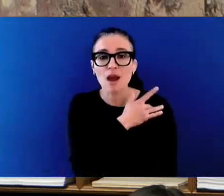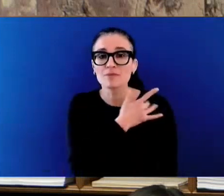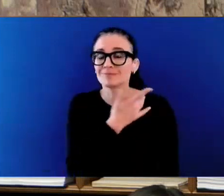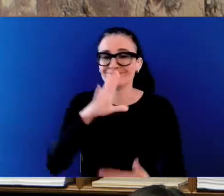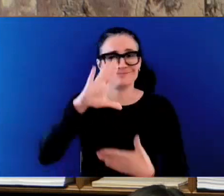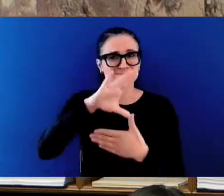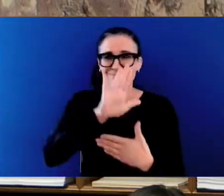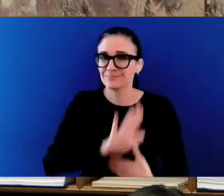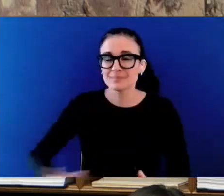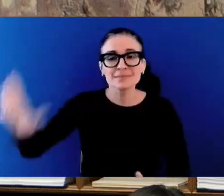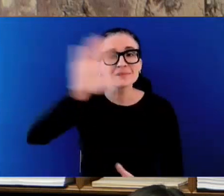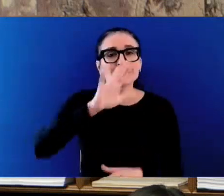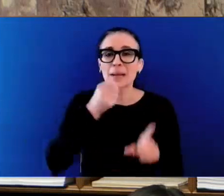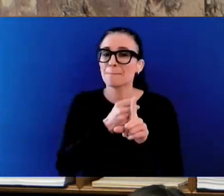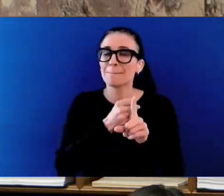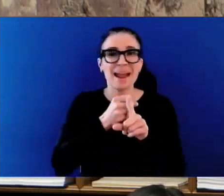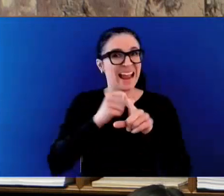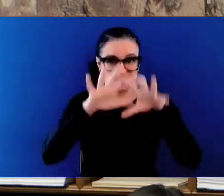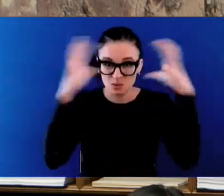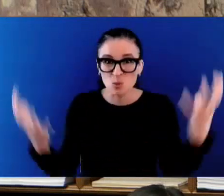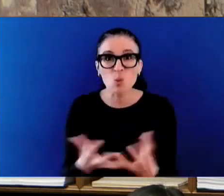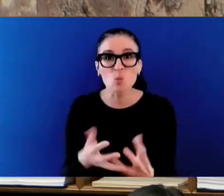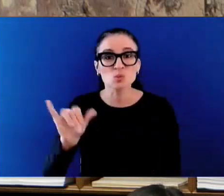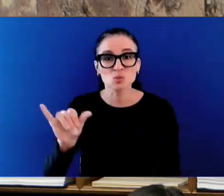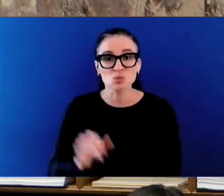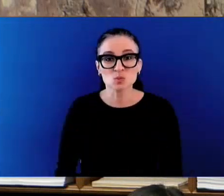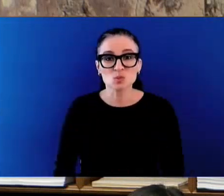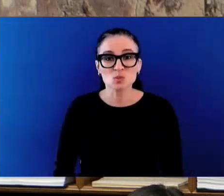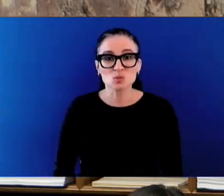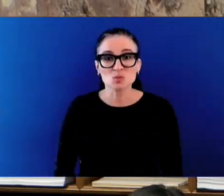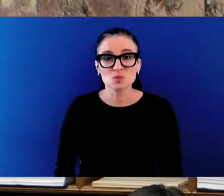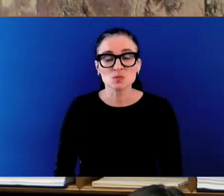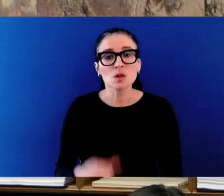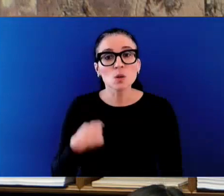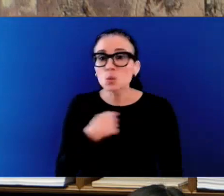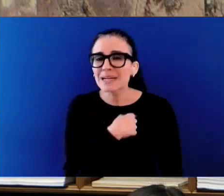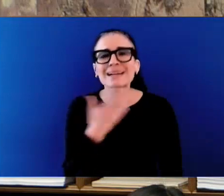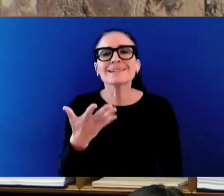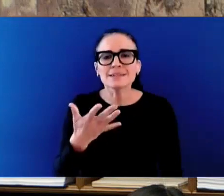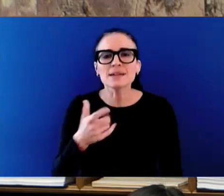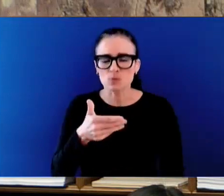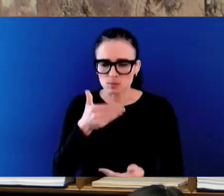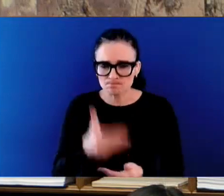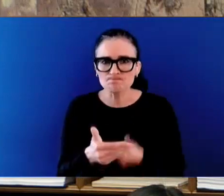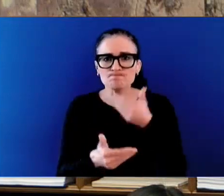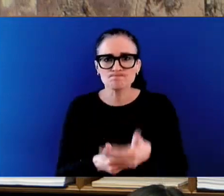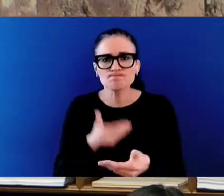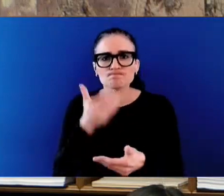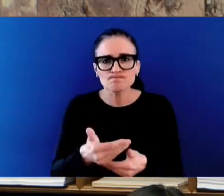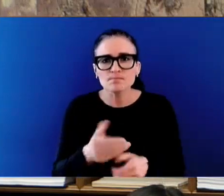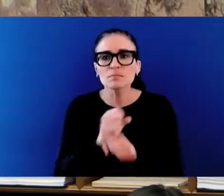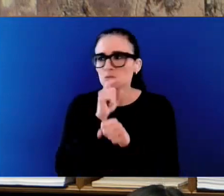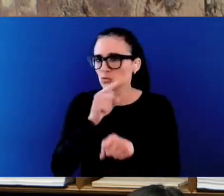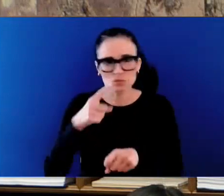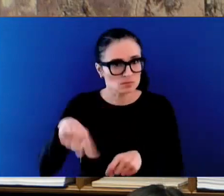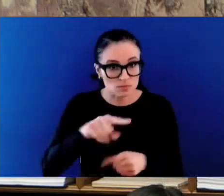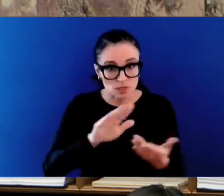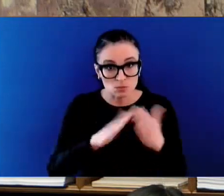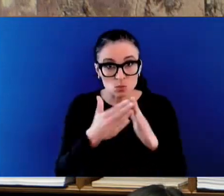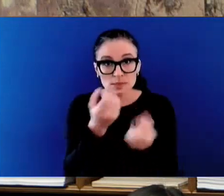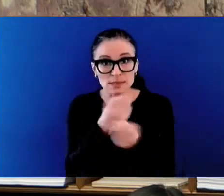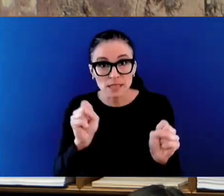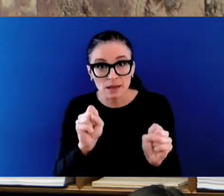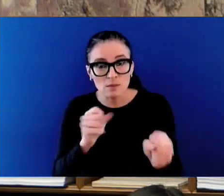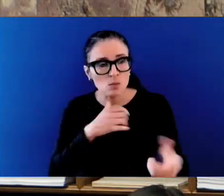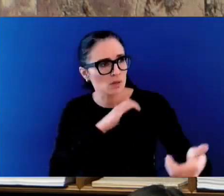keep communities safe, working with police, working with the UBCM, working with the public, and addressing their concerns.